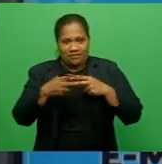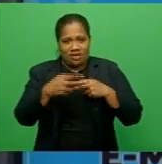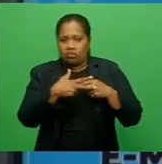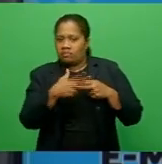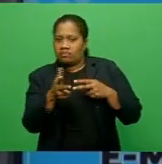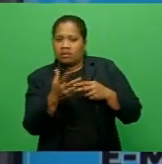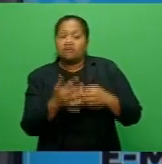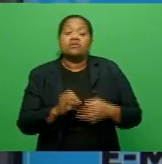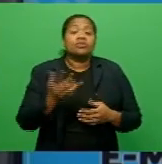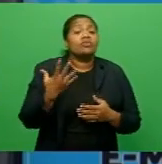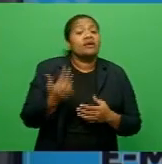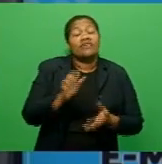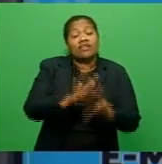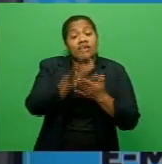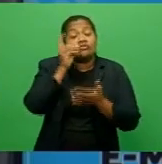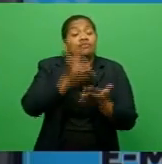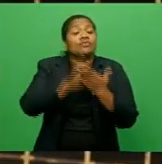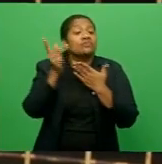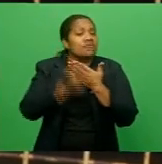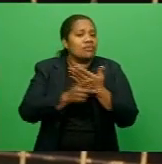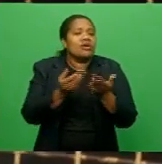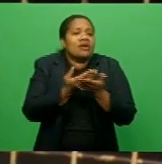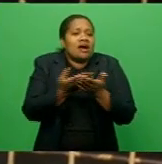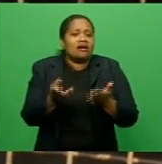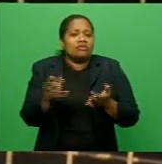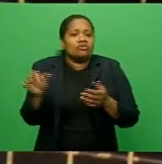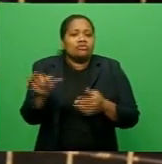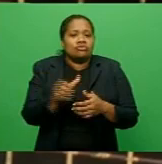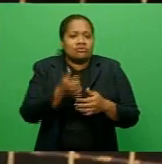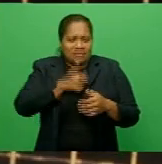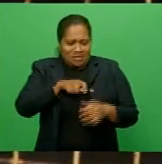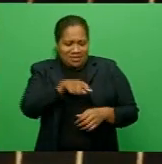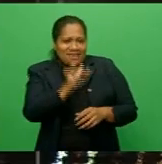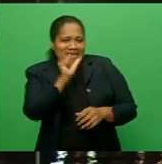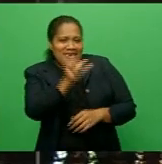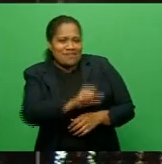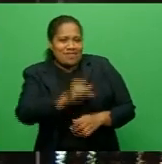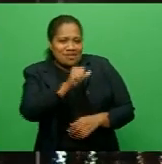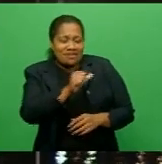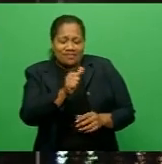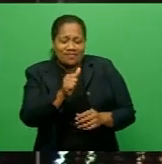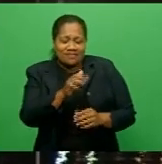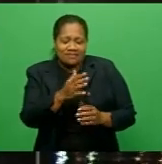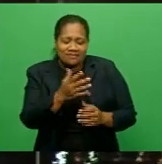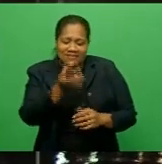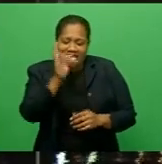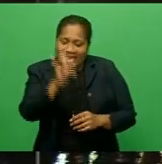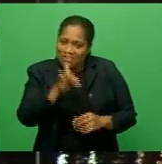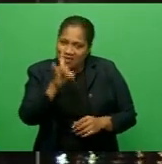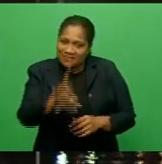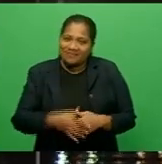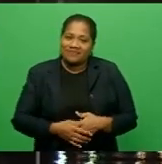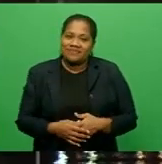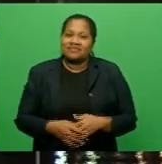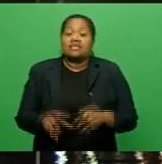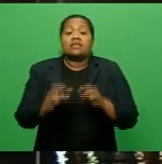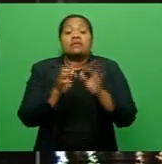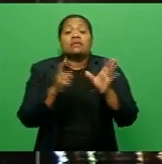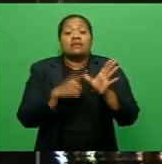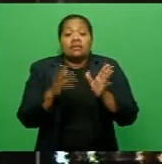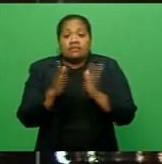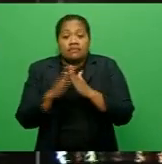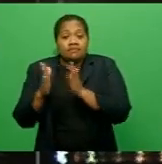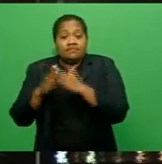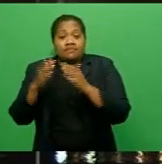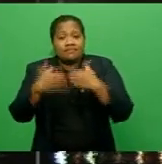programs on treatment of animals. Vinina Rakautonga, FBC News. The Mbah Town Council has so far collected